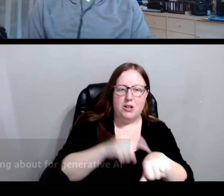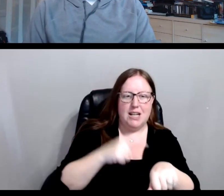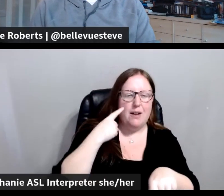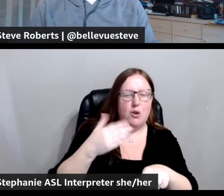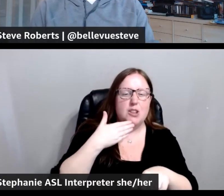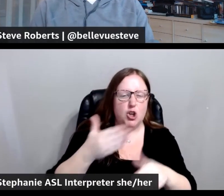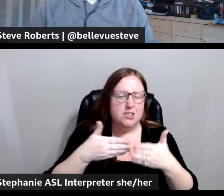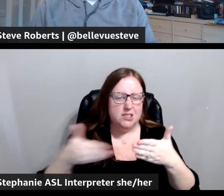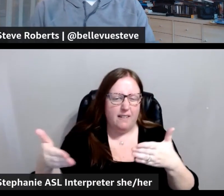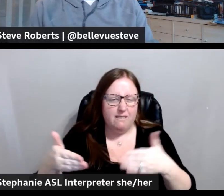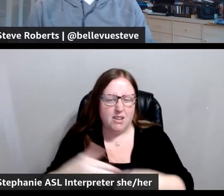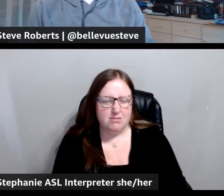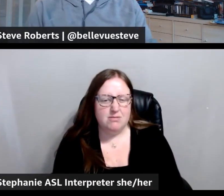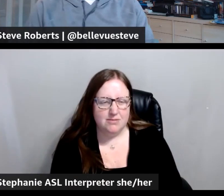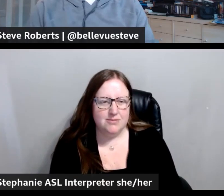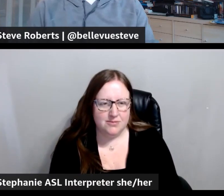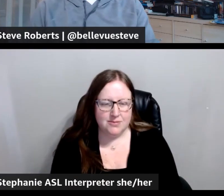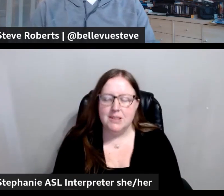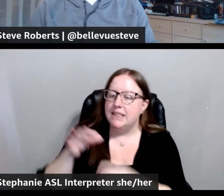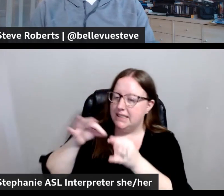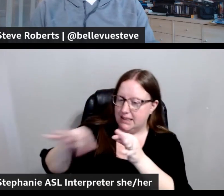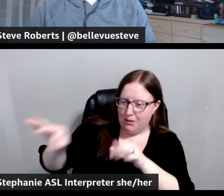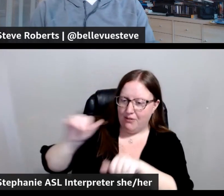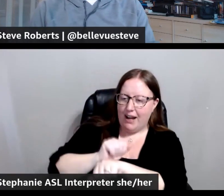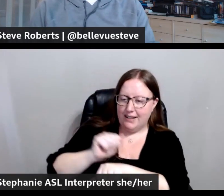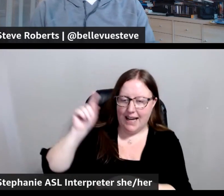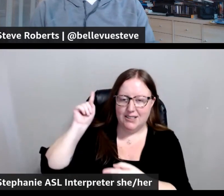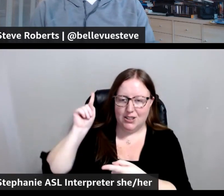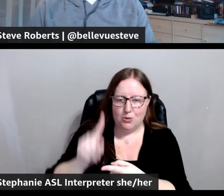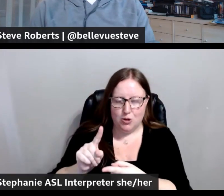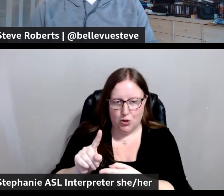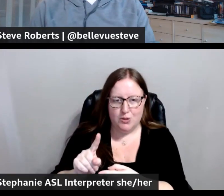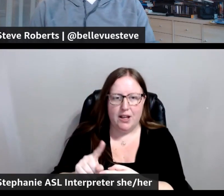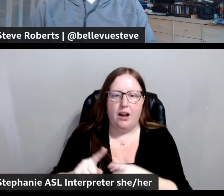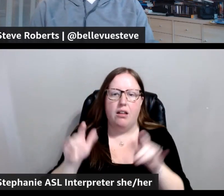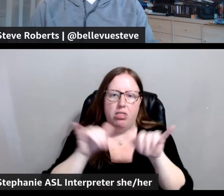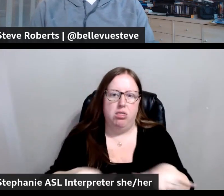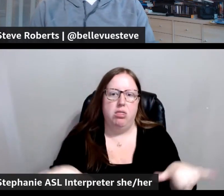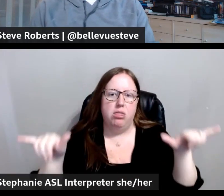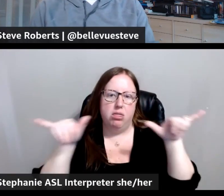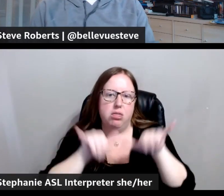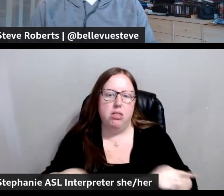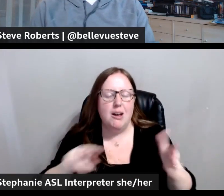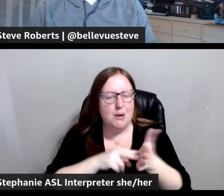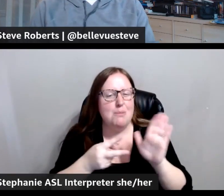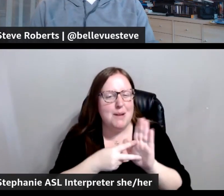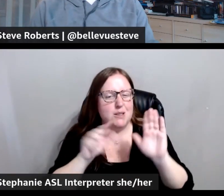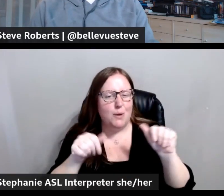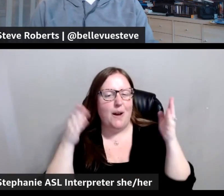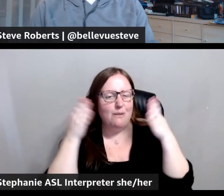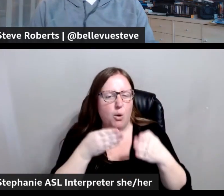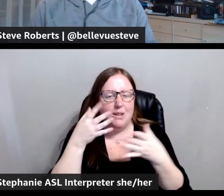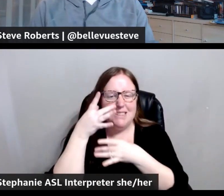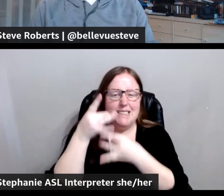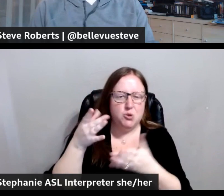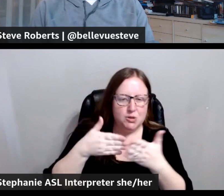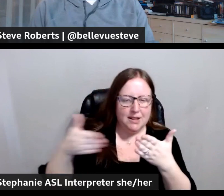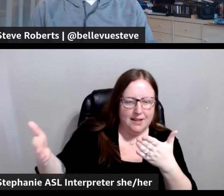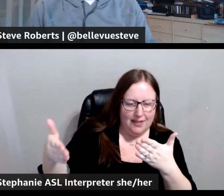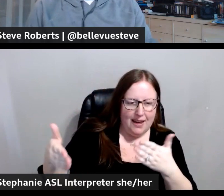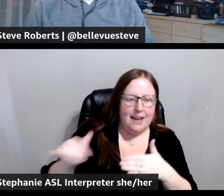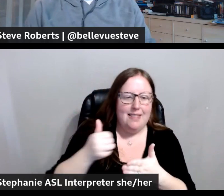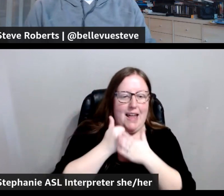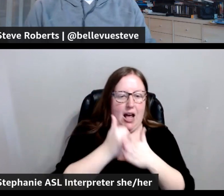stuff. Yeah. Simplifying the tasks and reducing the mundane efforts. That way, we can actually focus on the interesting stuff that drives our